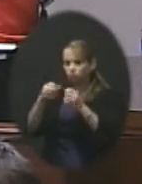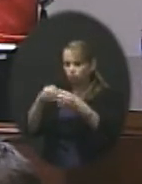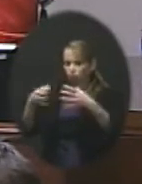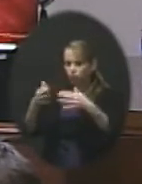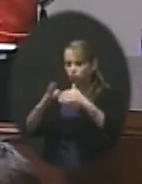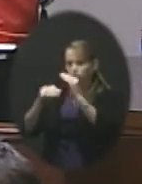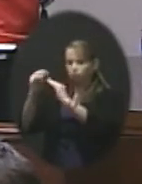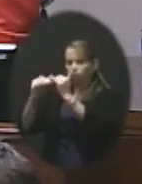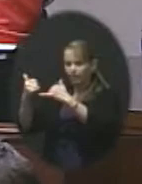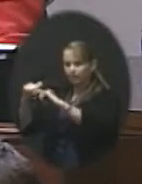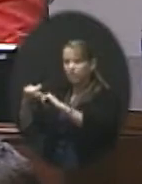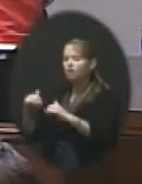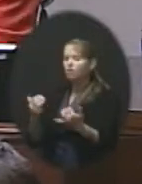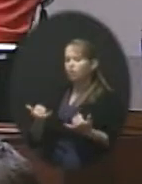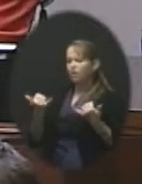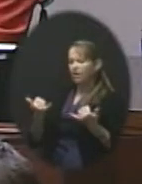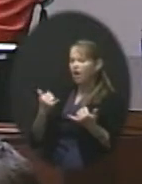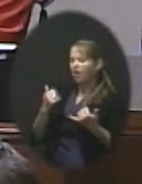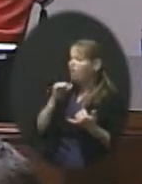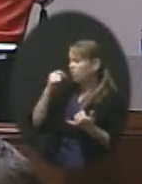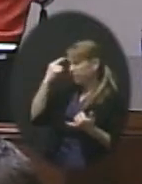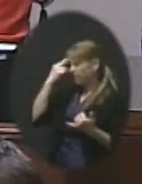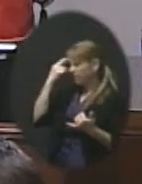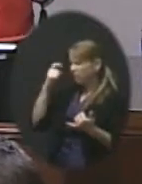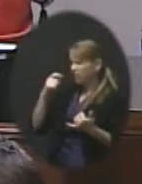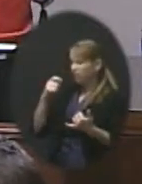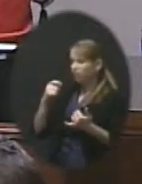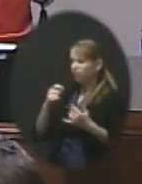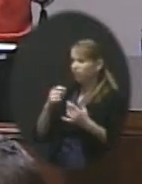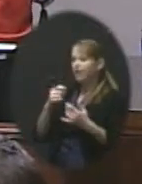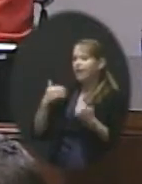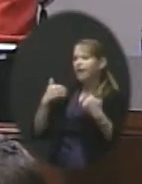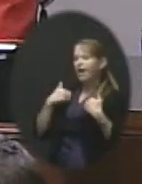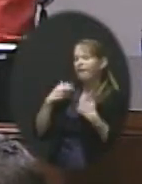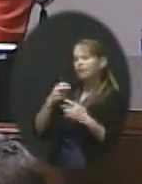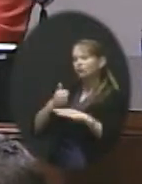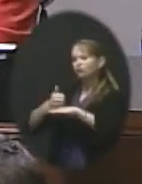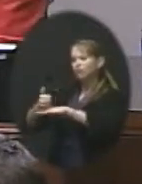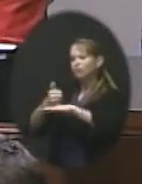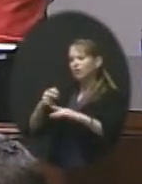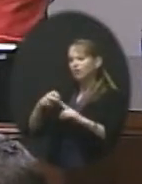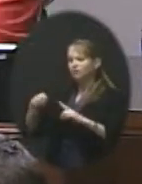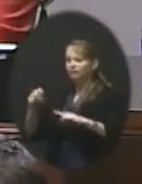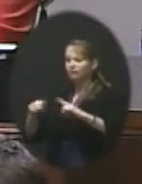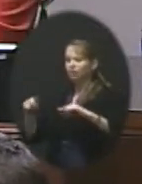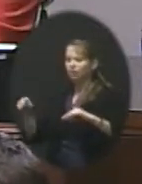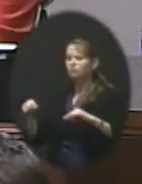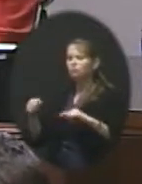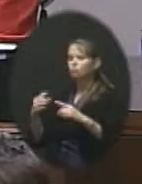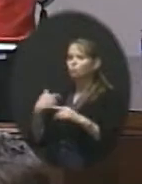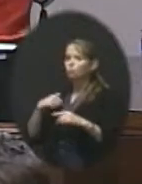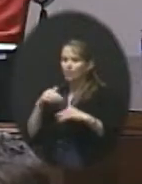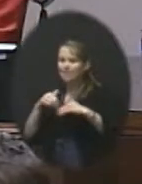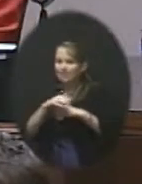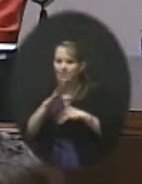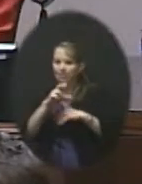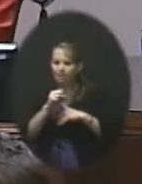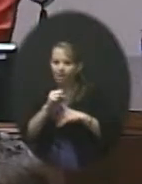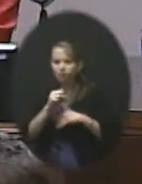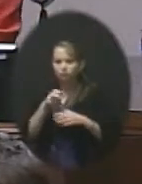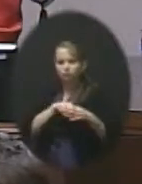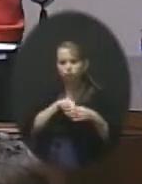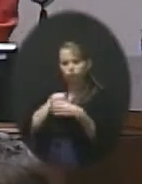transportation variance where we send a bus in at no cost. Certainly, if you live farther, though, that you have the option